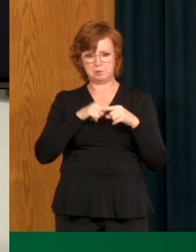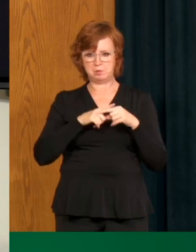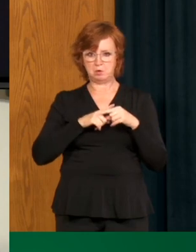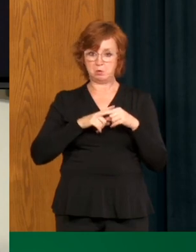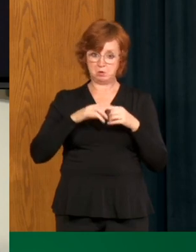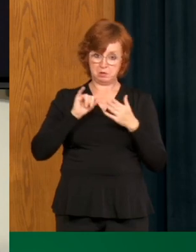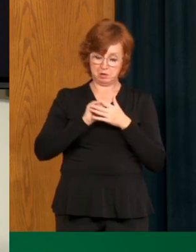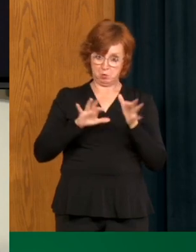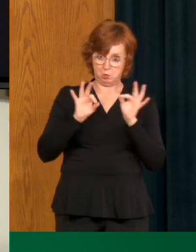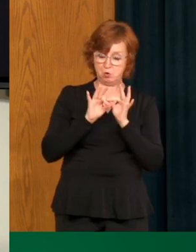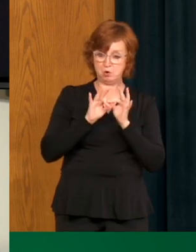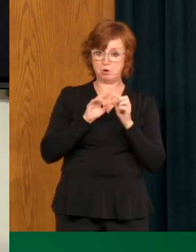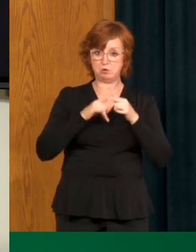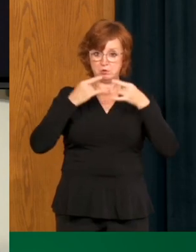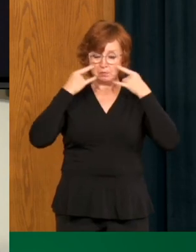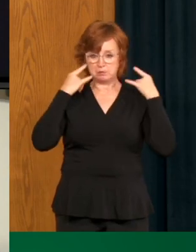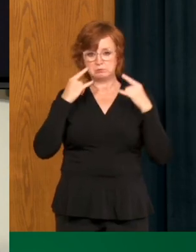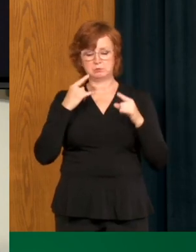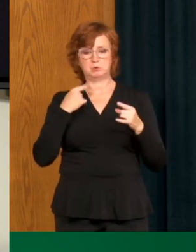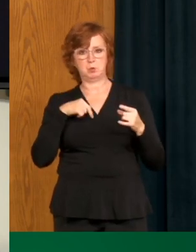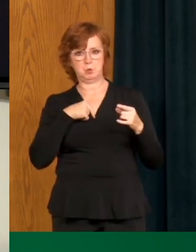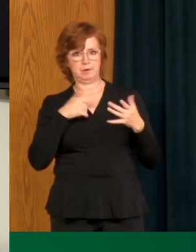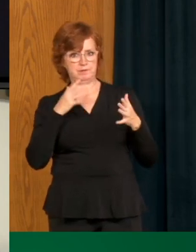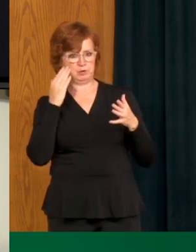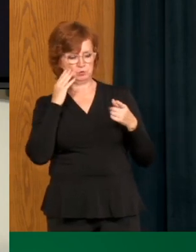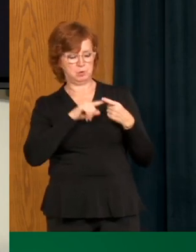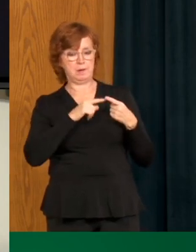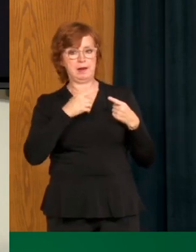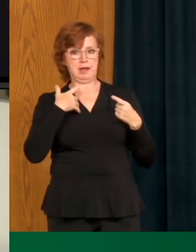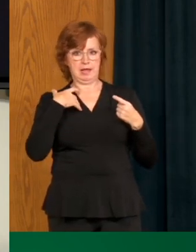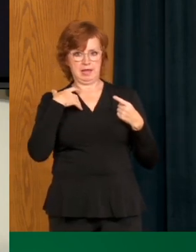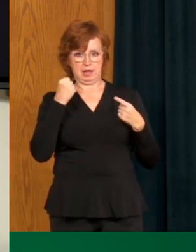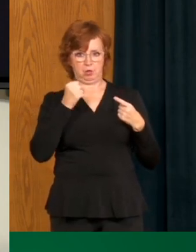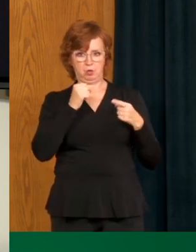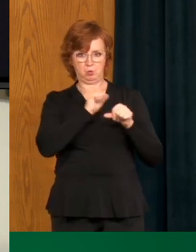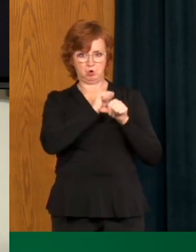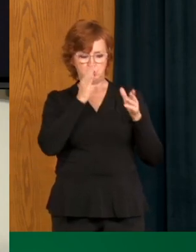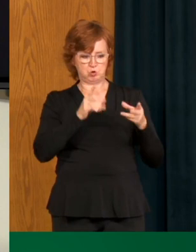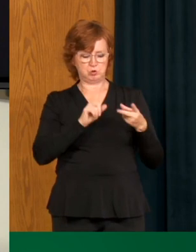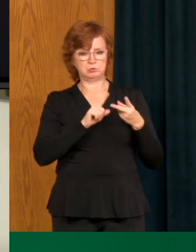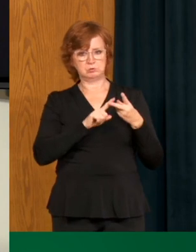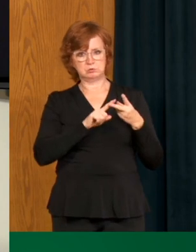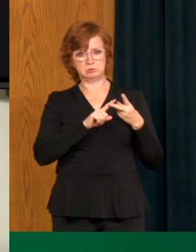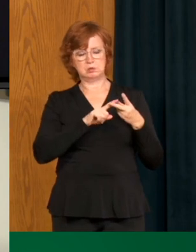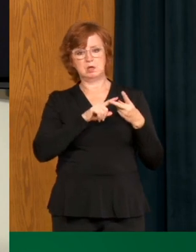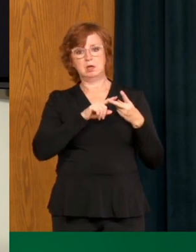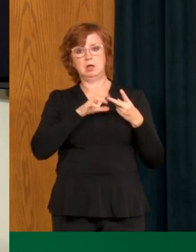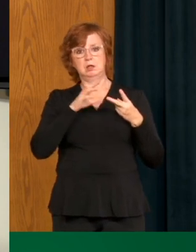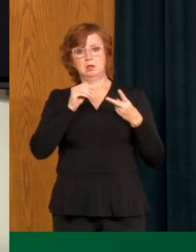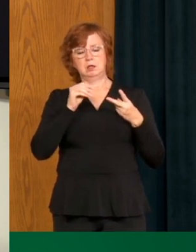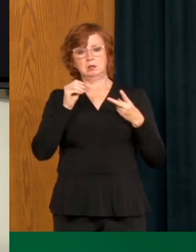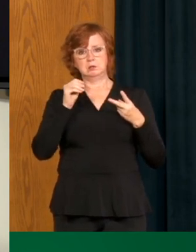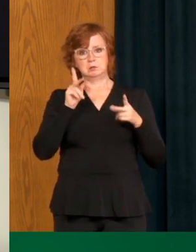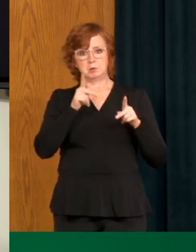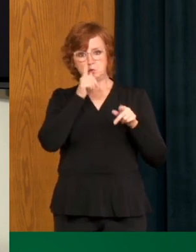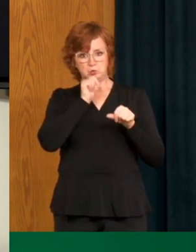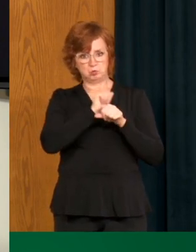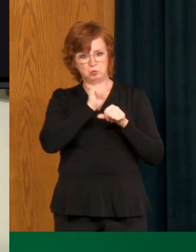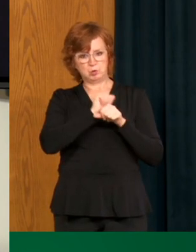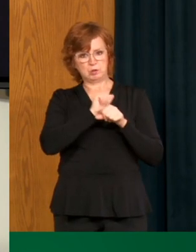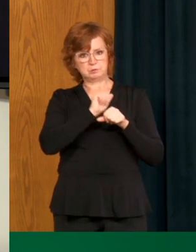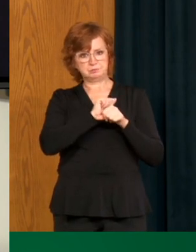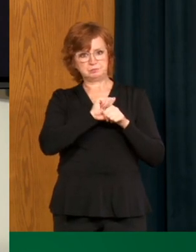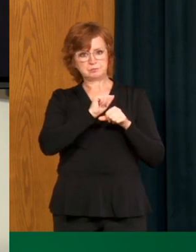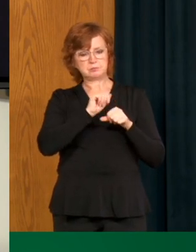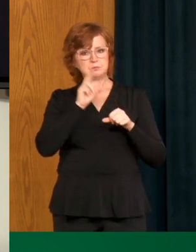that frontline essential workers in healthcare, in personal care services are heroes in healthcare. Now more and